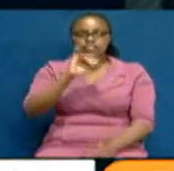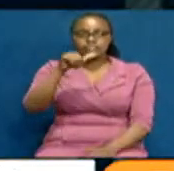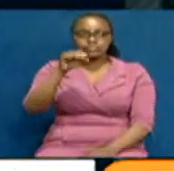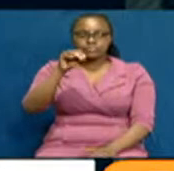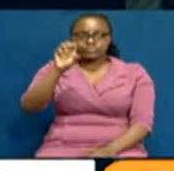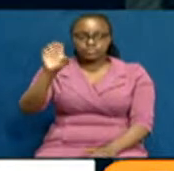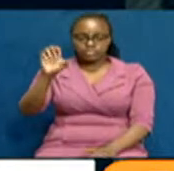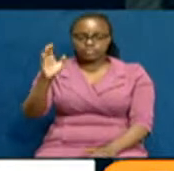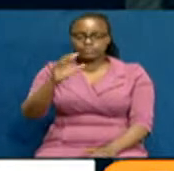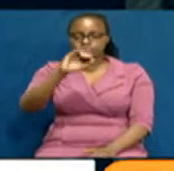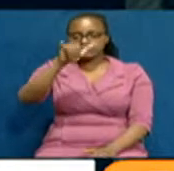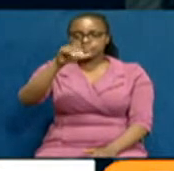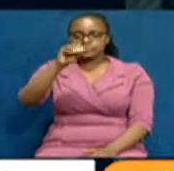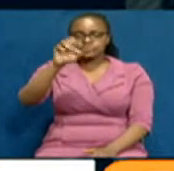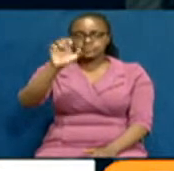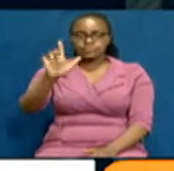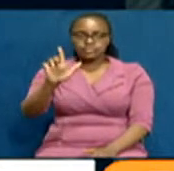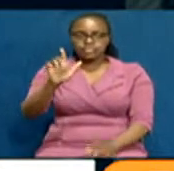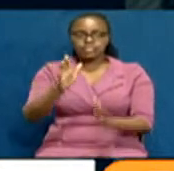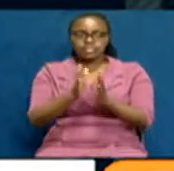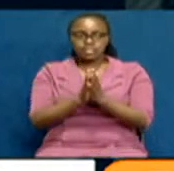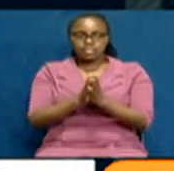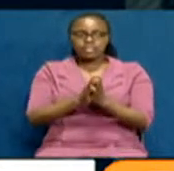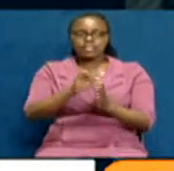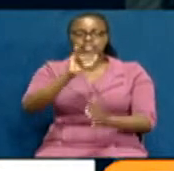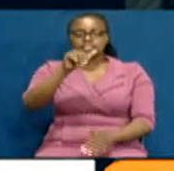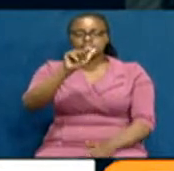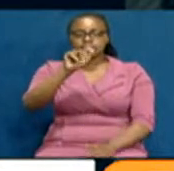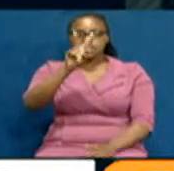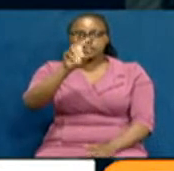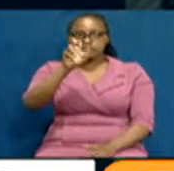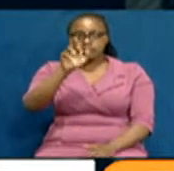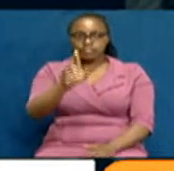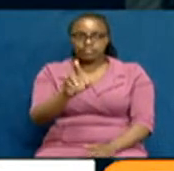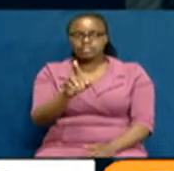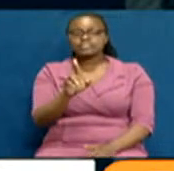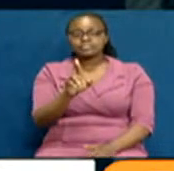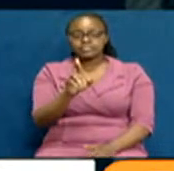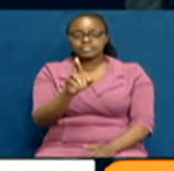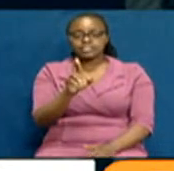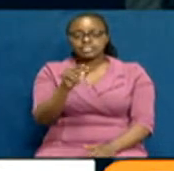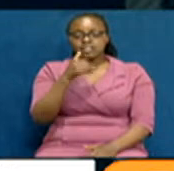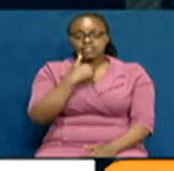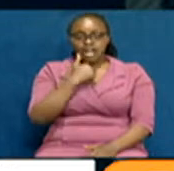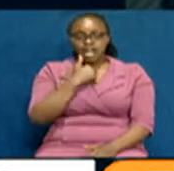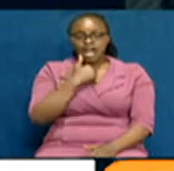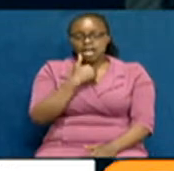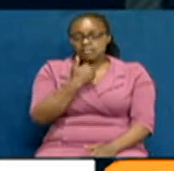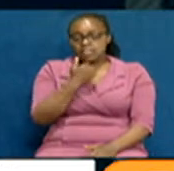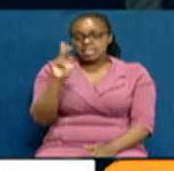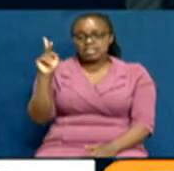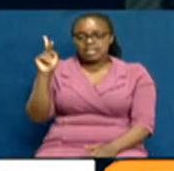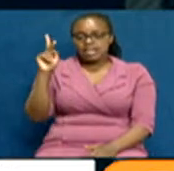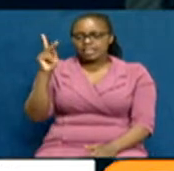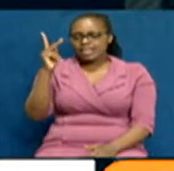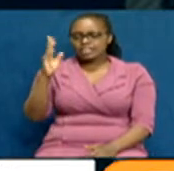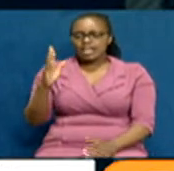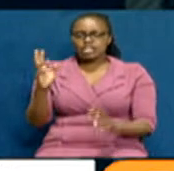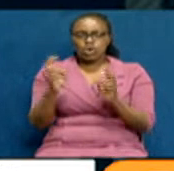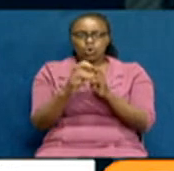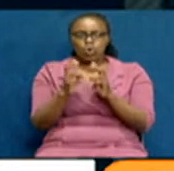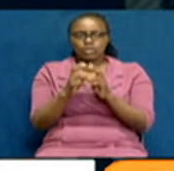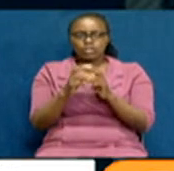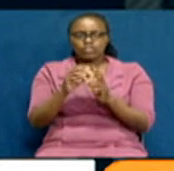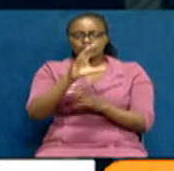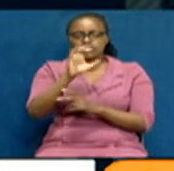Gregorio, Joel Gustavo Rodriguez Garcia, and Salvador Javier Sosa Suarez and their Kenyan contact, the